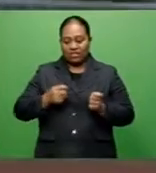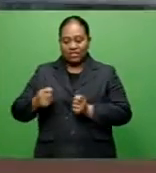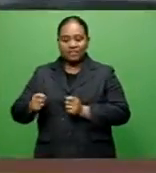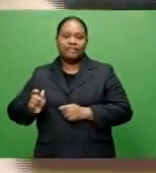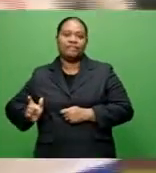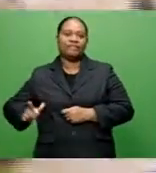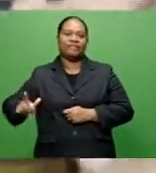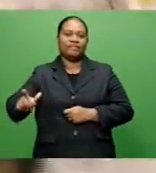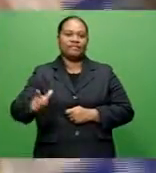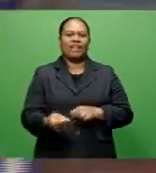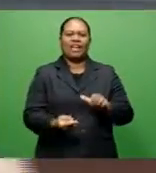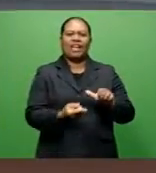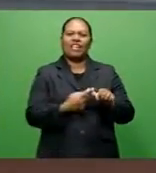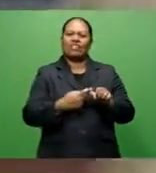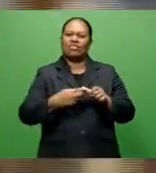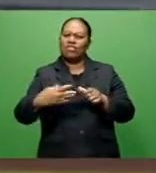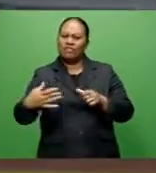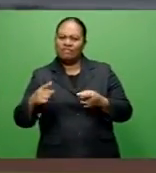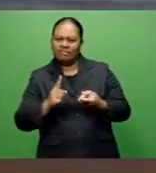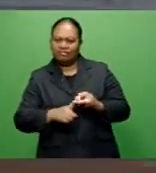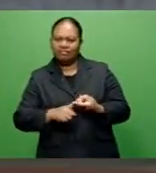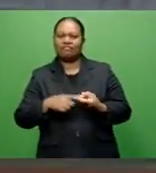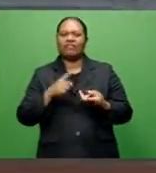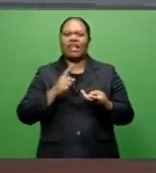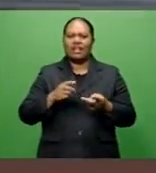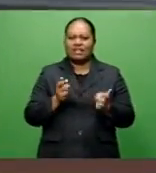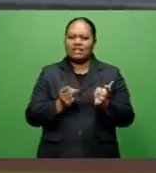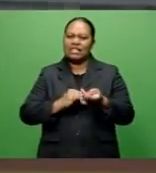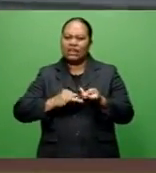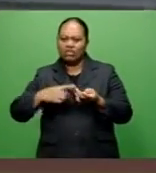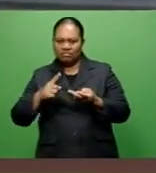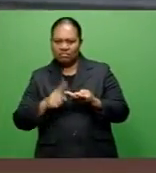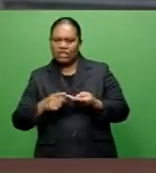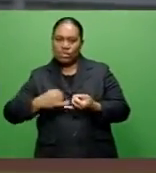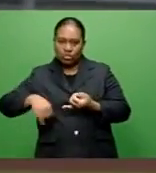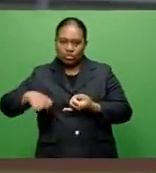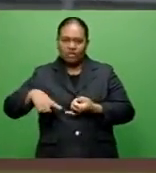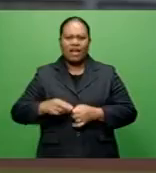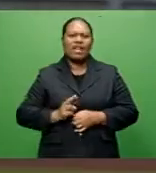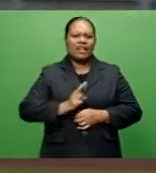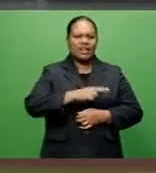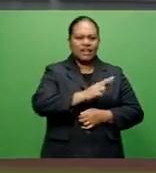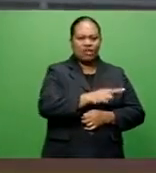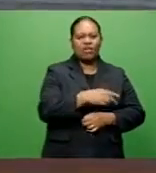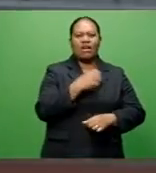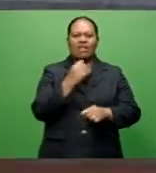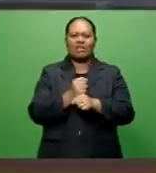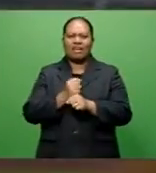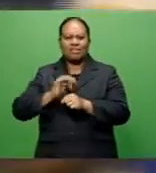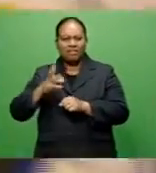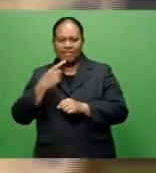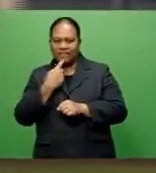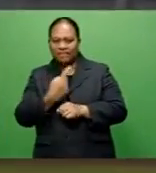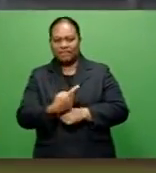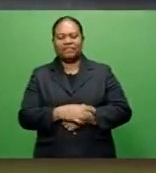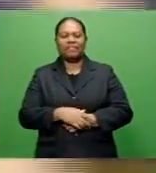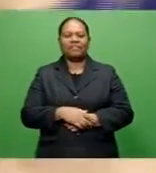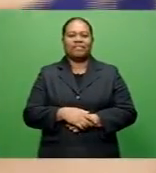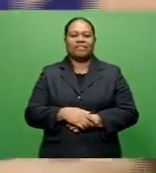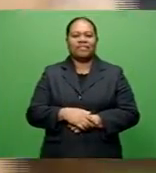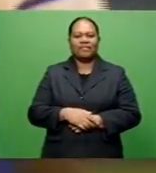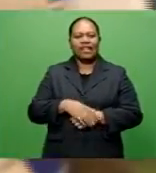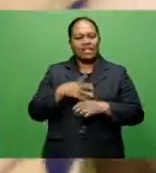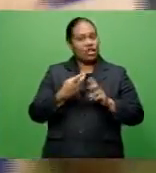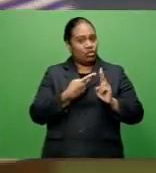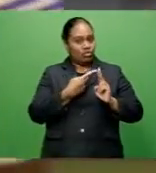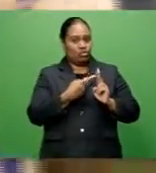Lombasa's Antonio Tuibuna, Sayrusi Nalambu of Suba and Rewa's Gabrieli Matanissinga in dispute. There